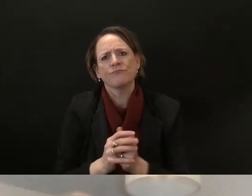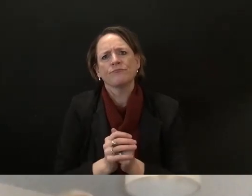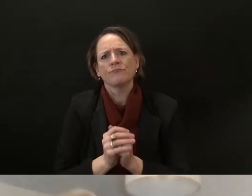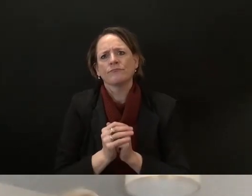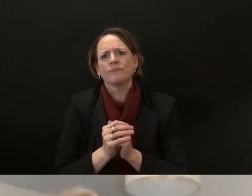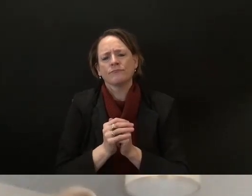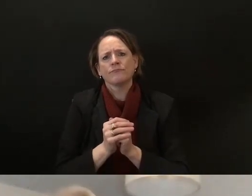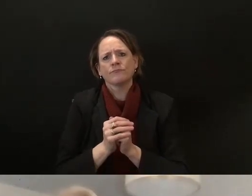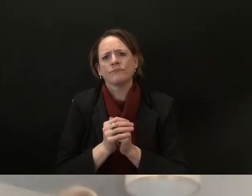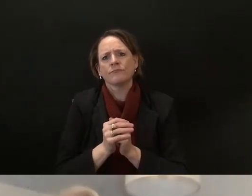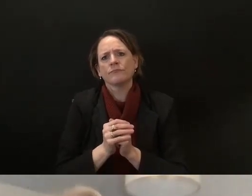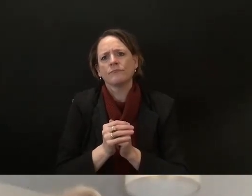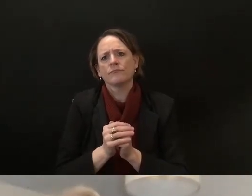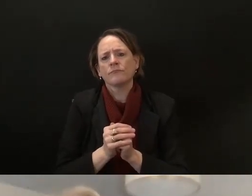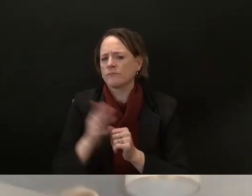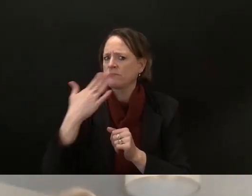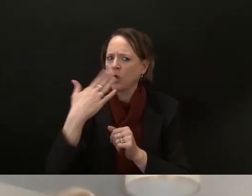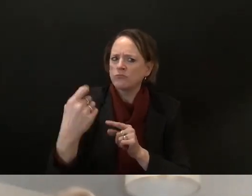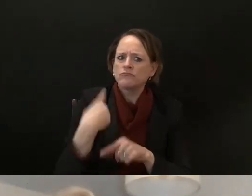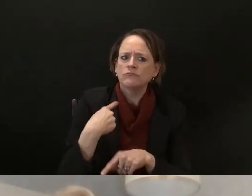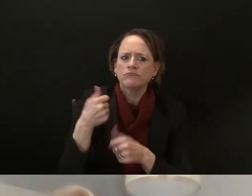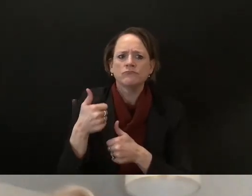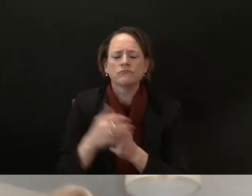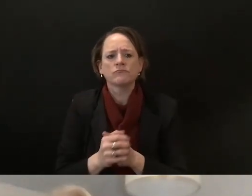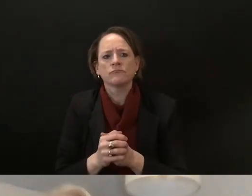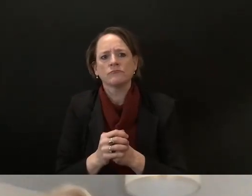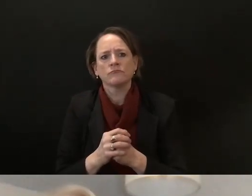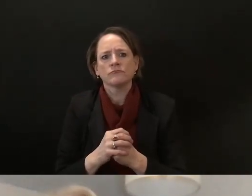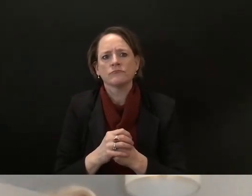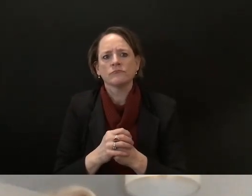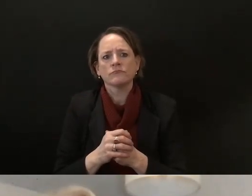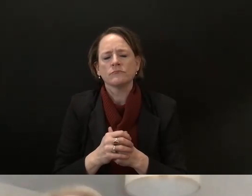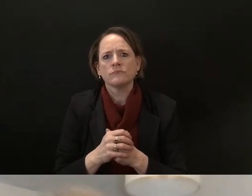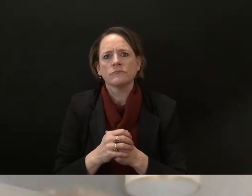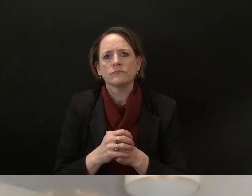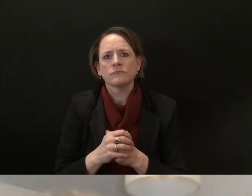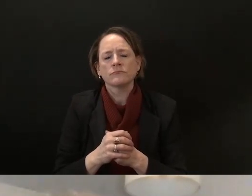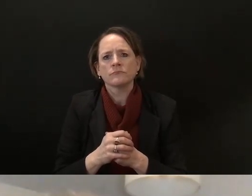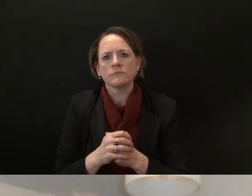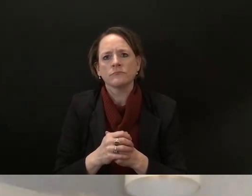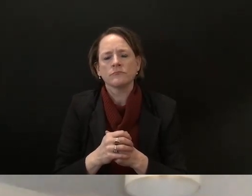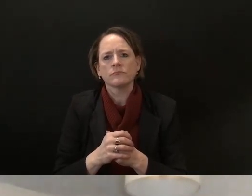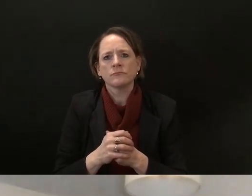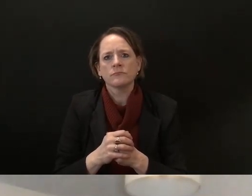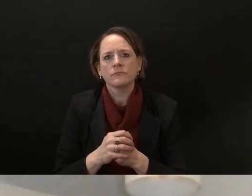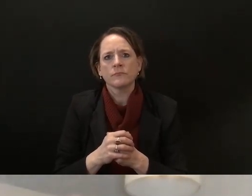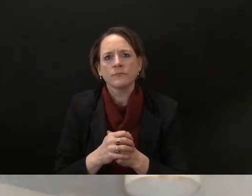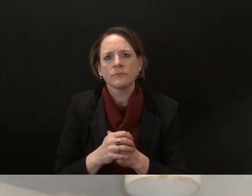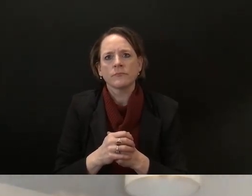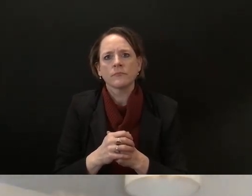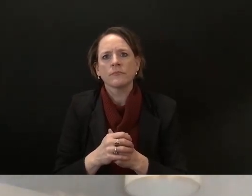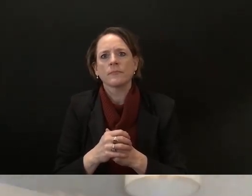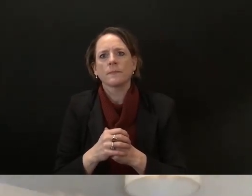and next uh we got uh another one on the or is this one we just did you support a hop